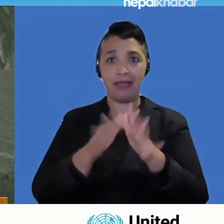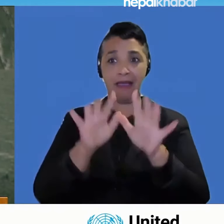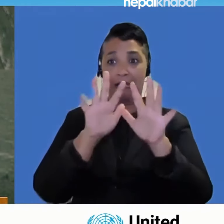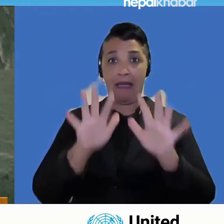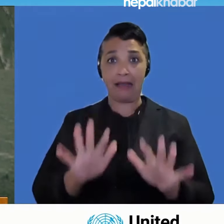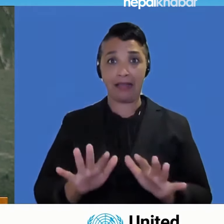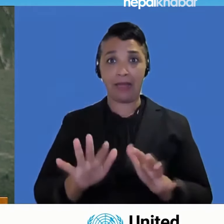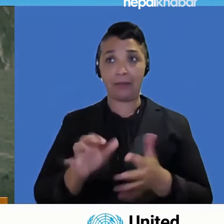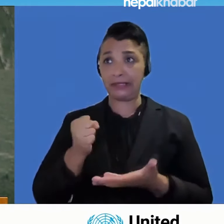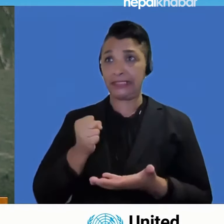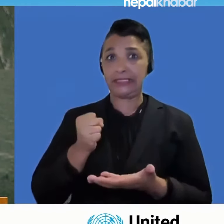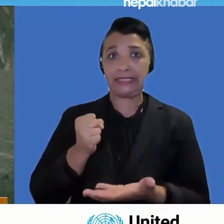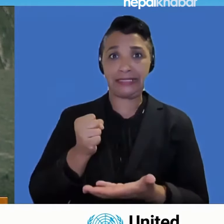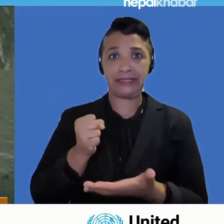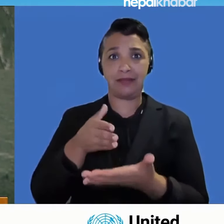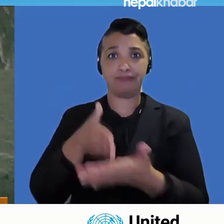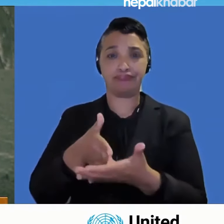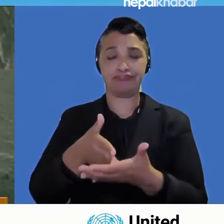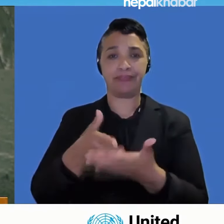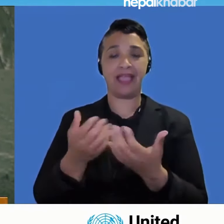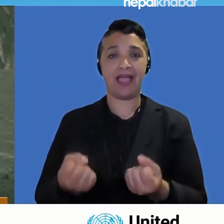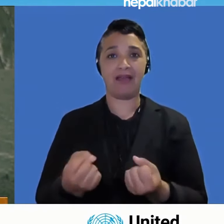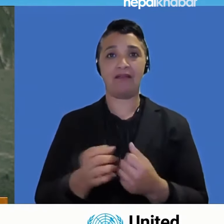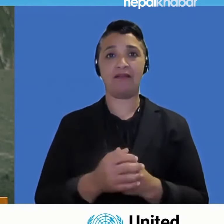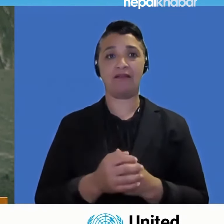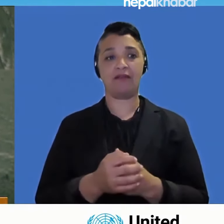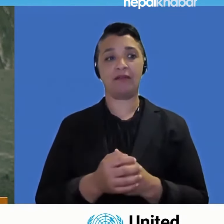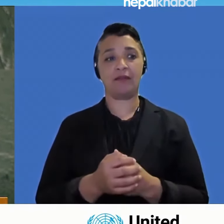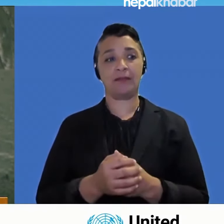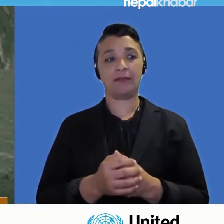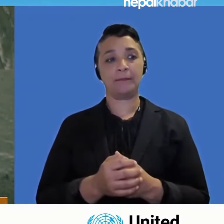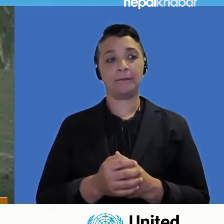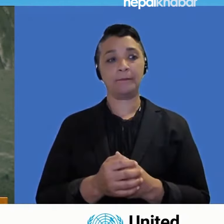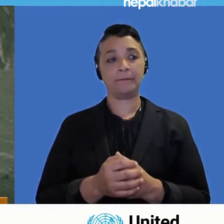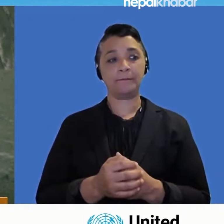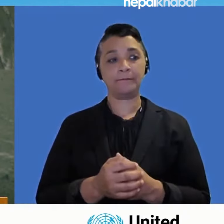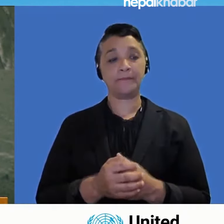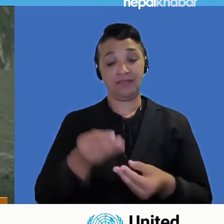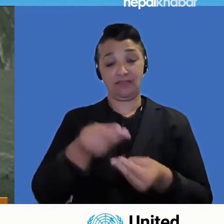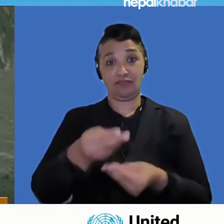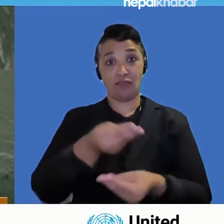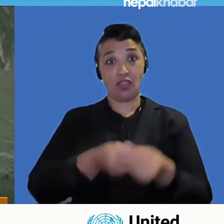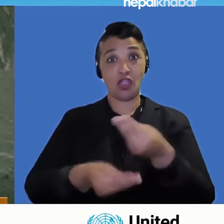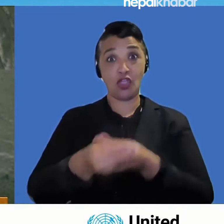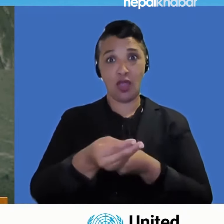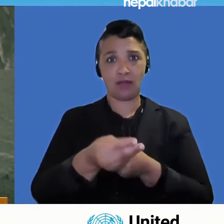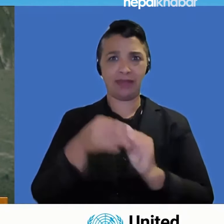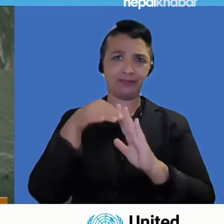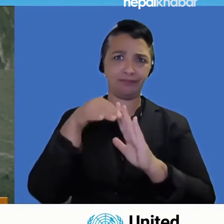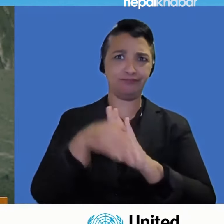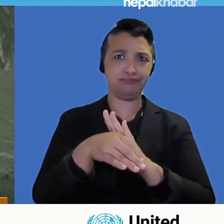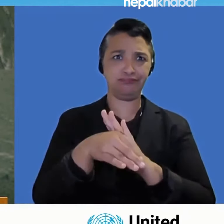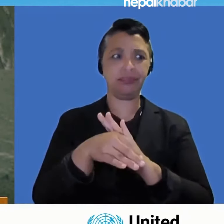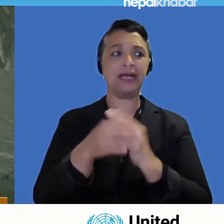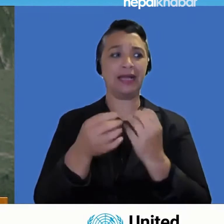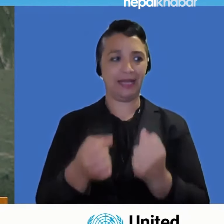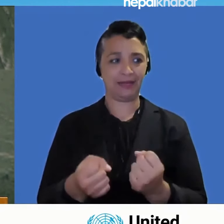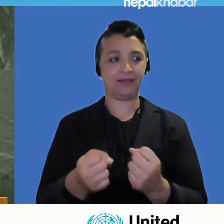insufficient and delayed international support and spiraling debt distress.